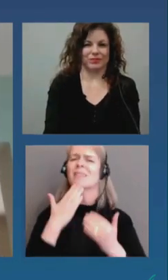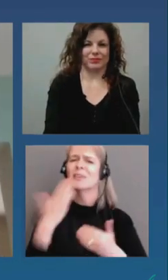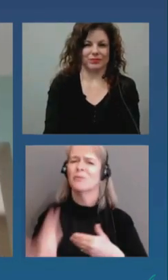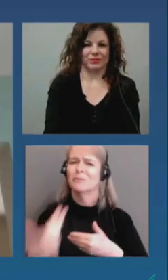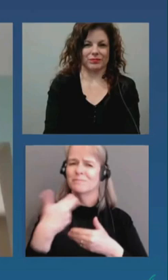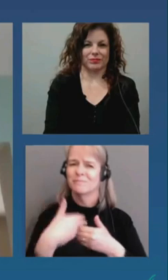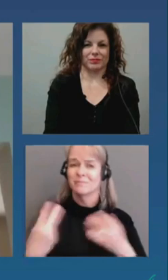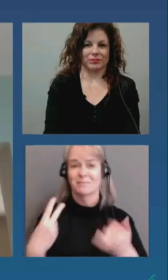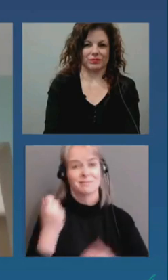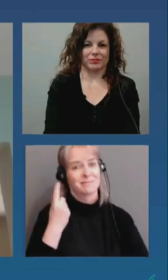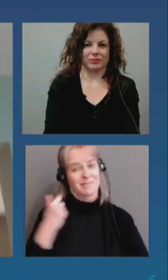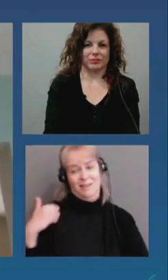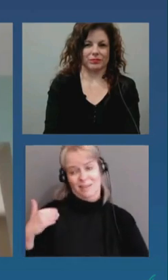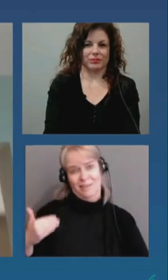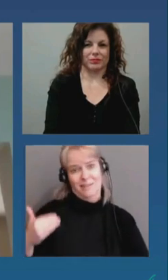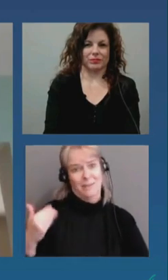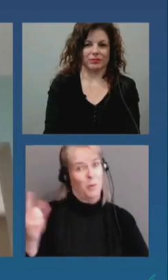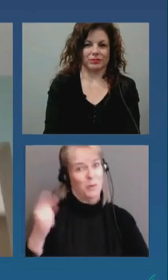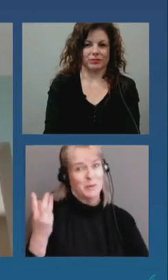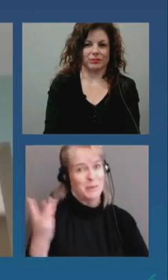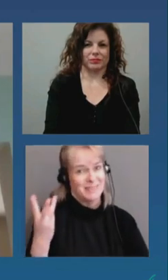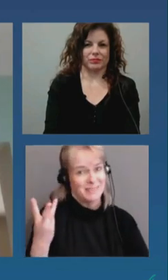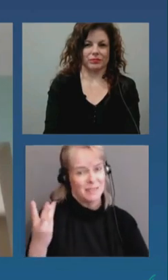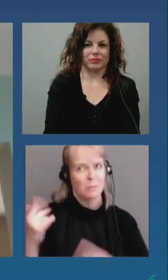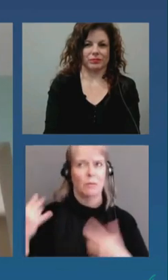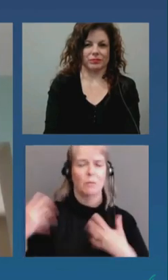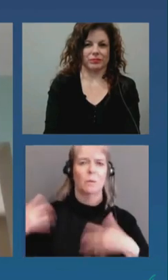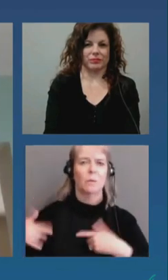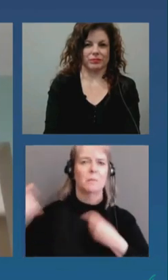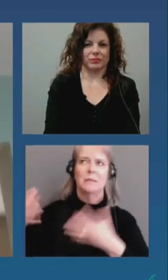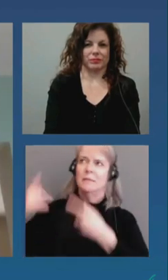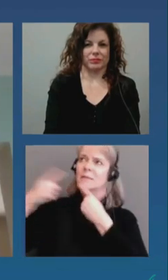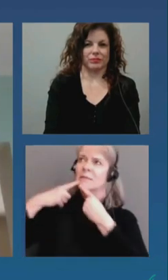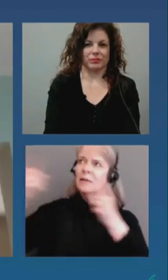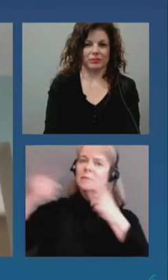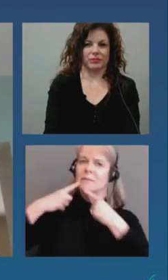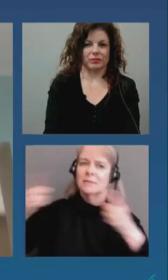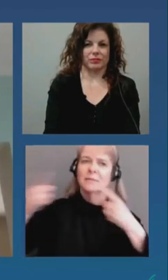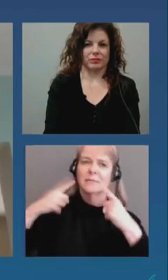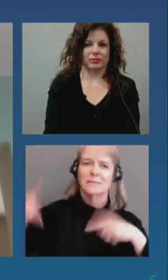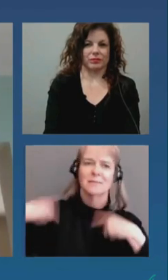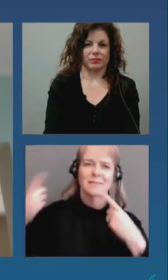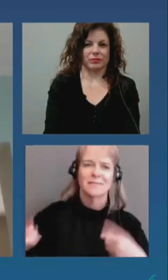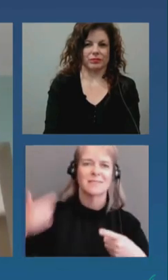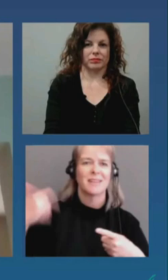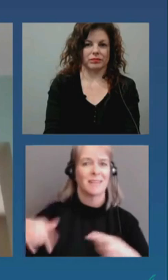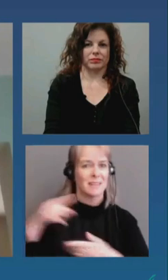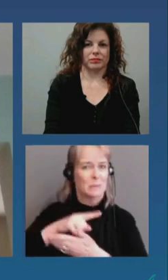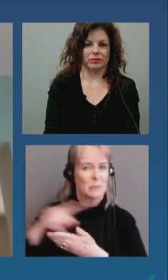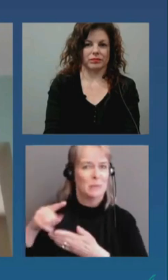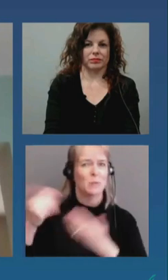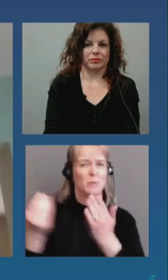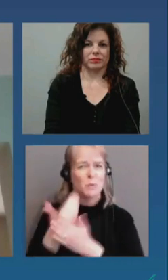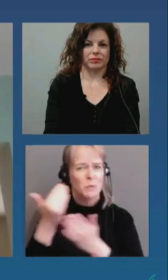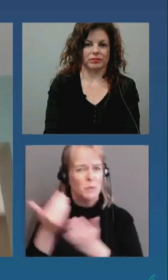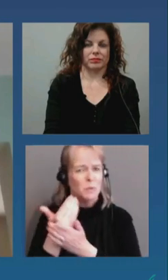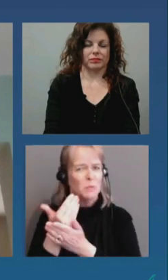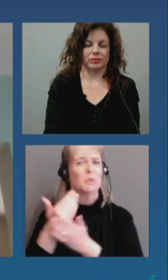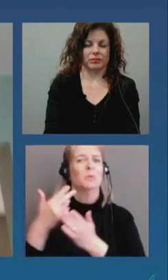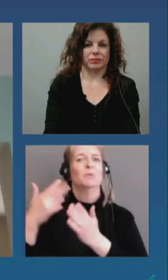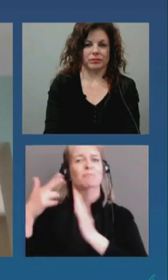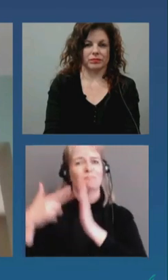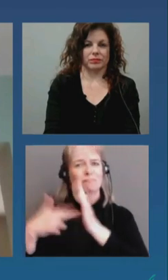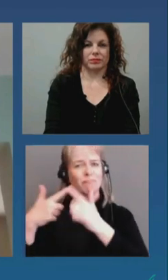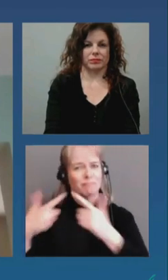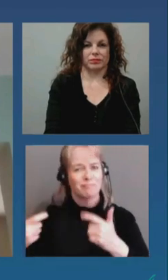Wednesday, but there's been lots of new developments regarding the vaccine and new public health measures this week. It started with the provincial announcement